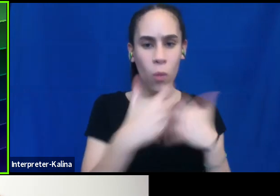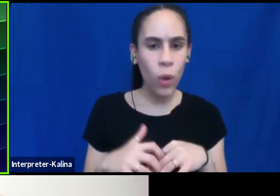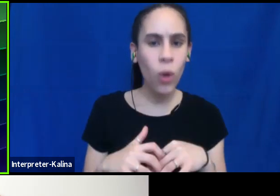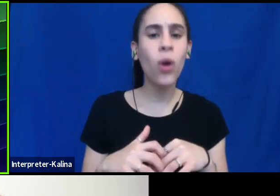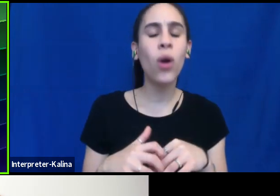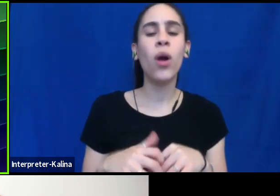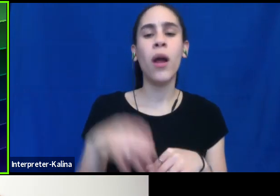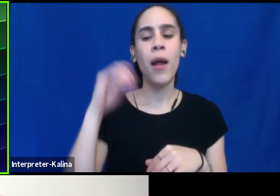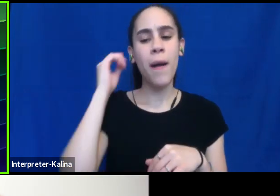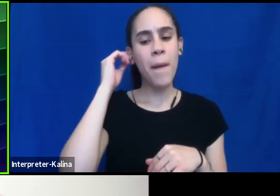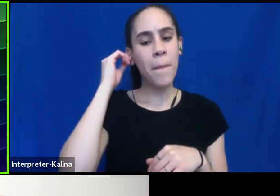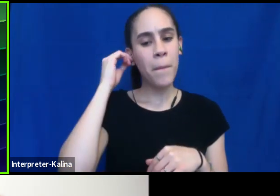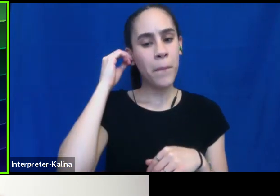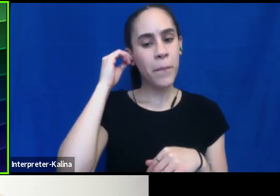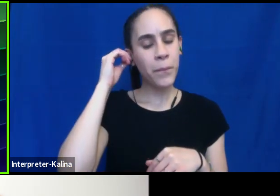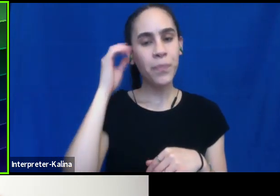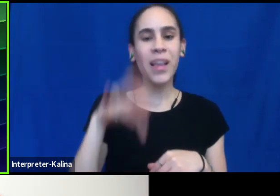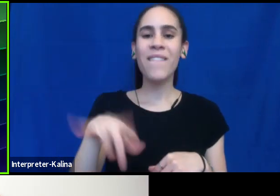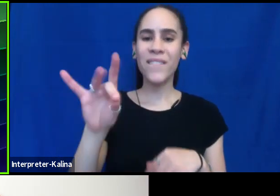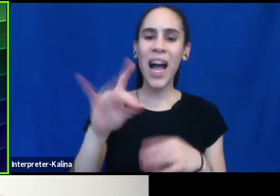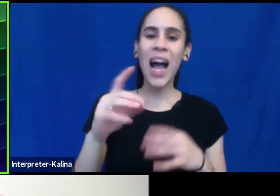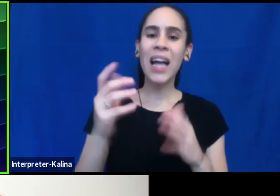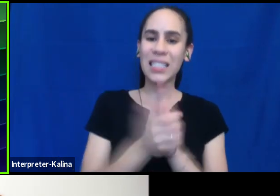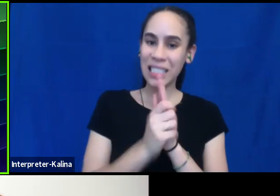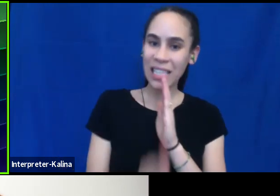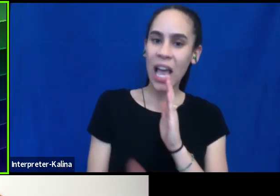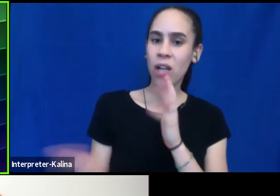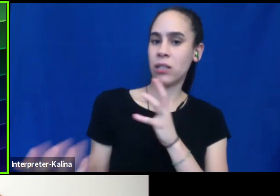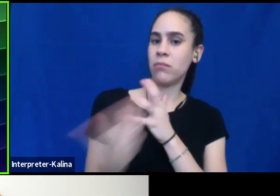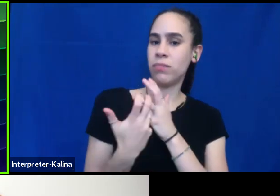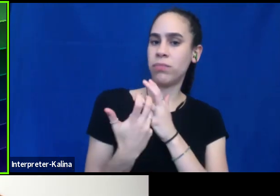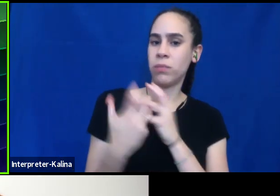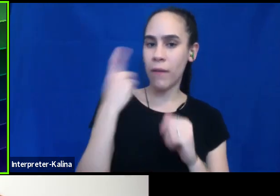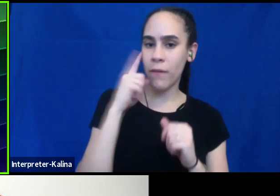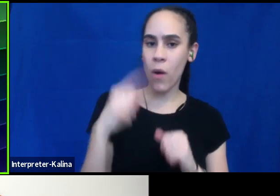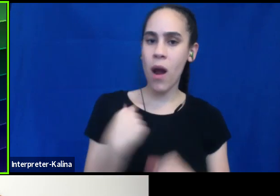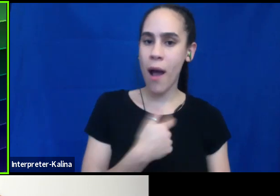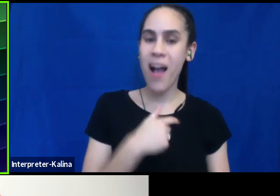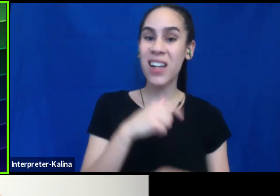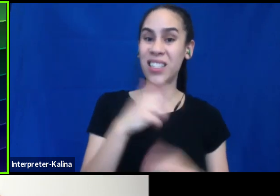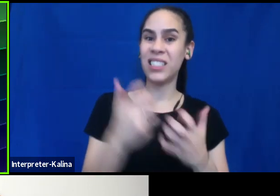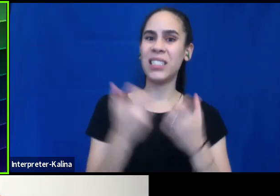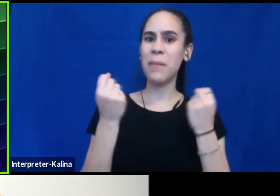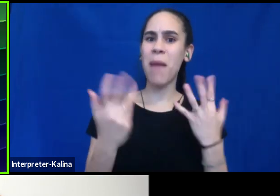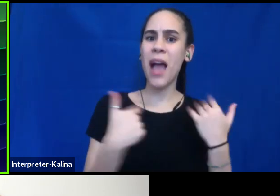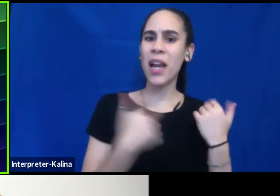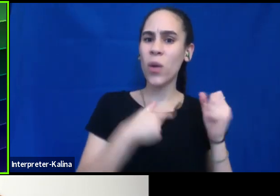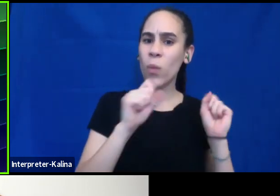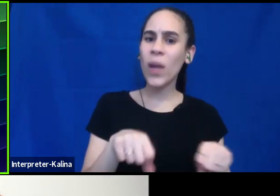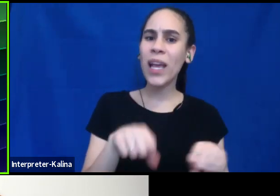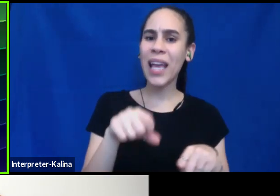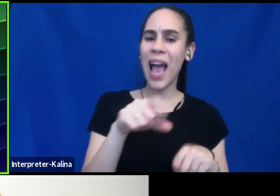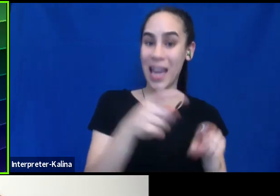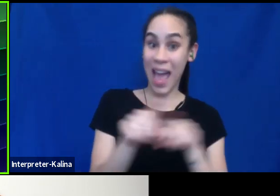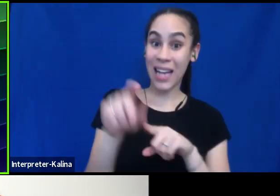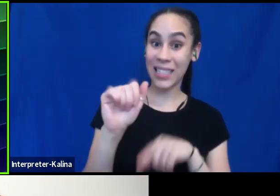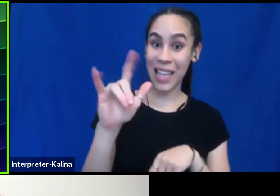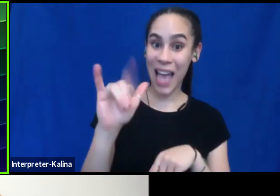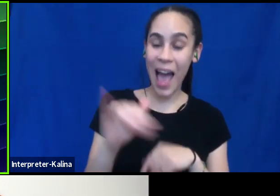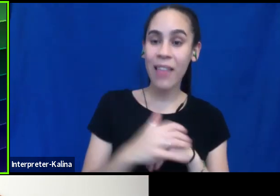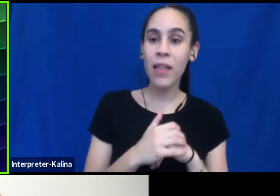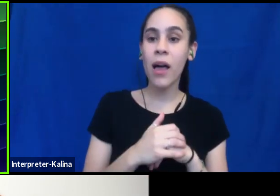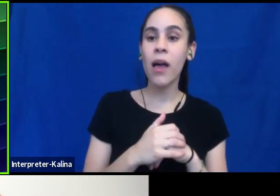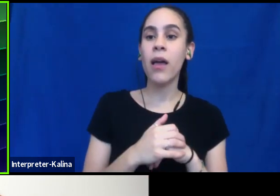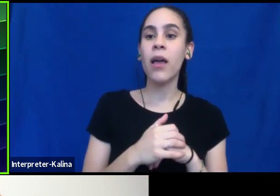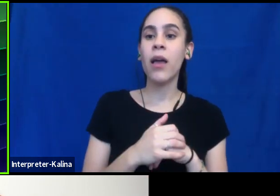that skills that work for us as well. Like that's another thing is Alex. There's a lot of things we can do as allies and some things are, are going to, um, be